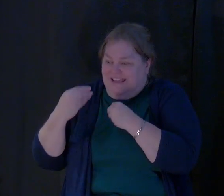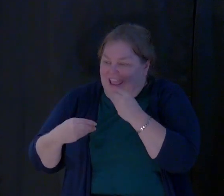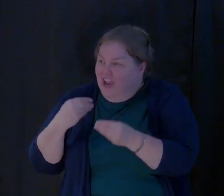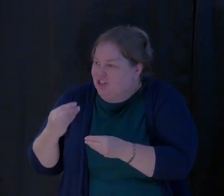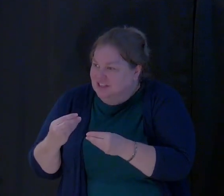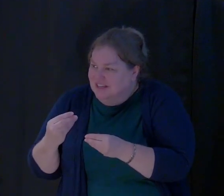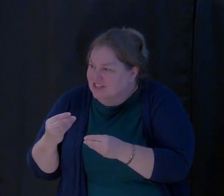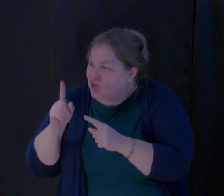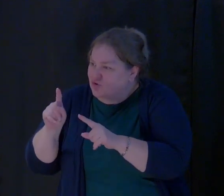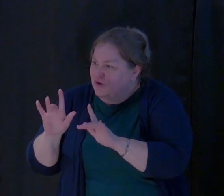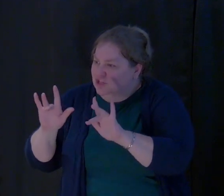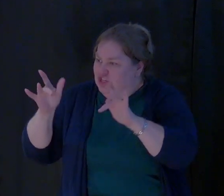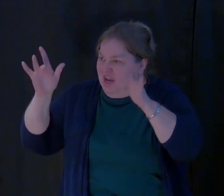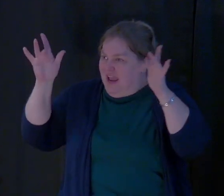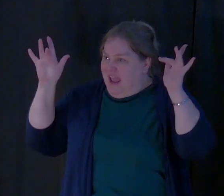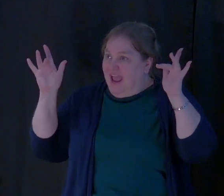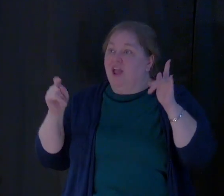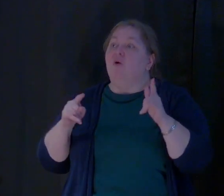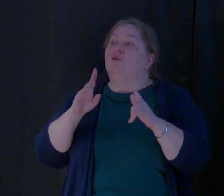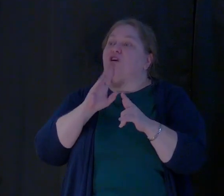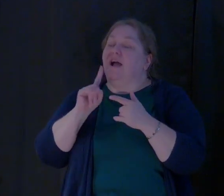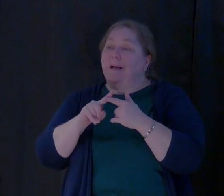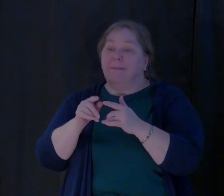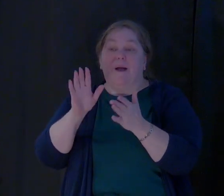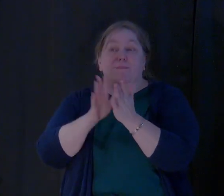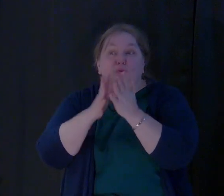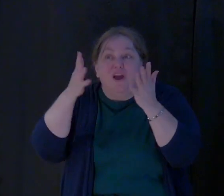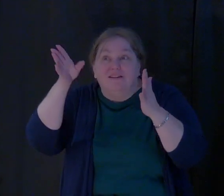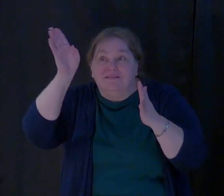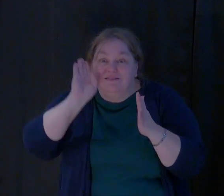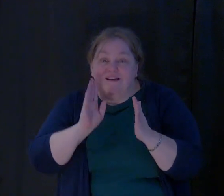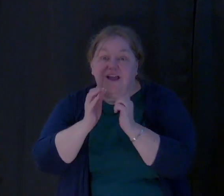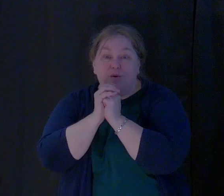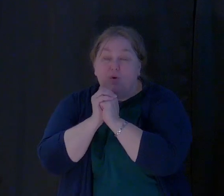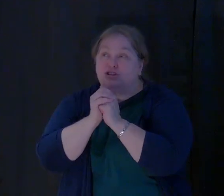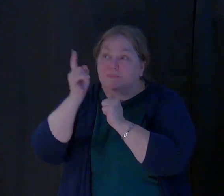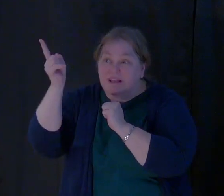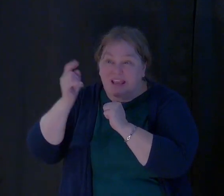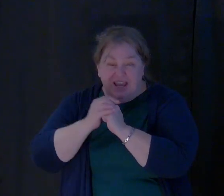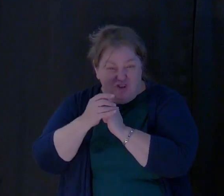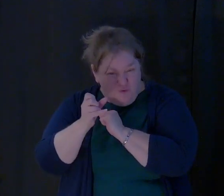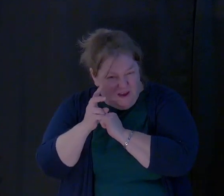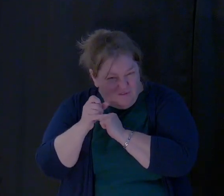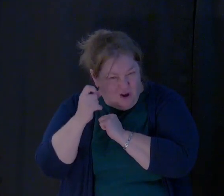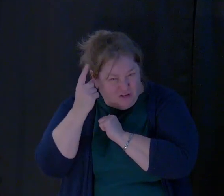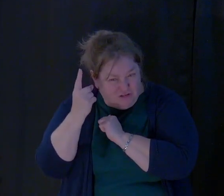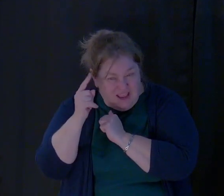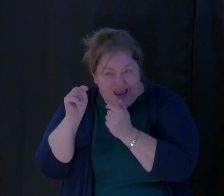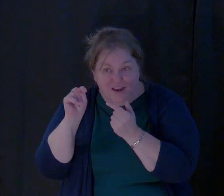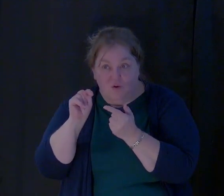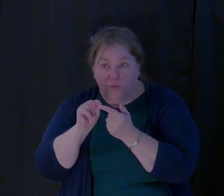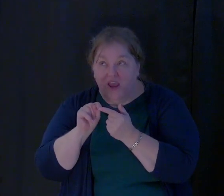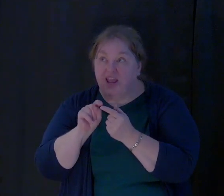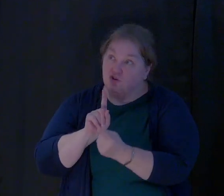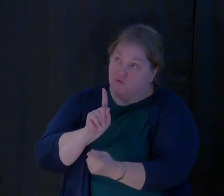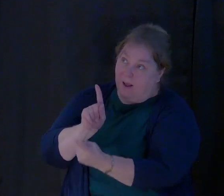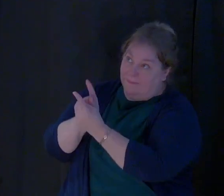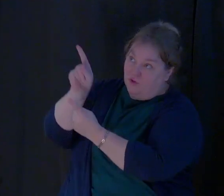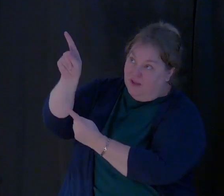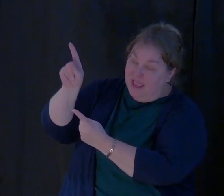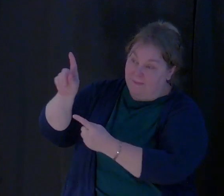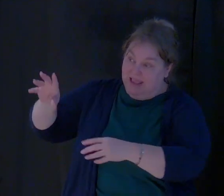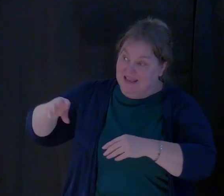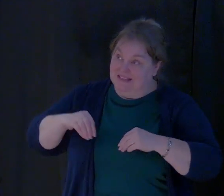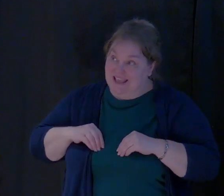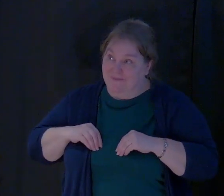We always talk about praising God and worshiping him. You ever understand that as we come to him and accept him in his life we are the